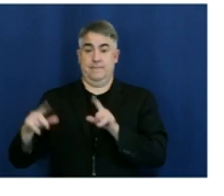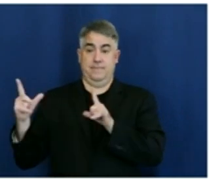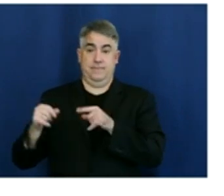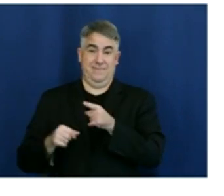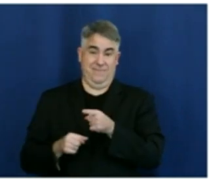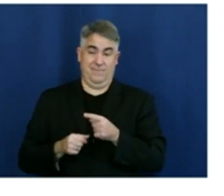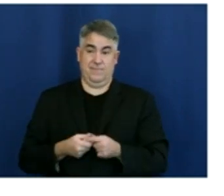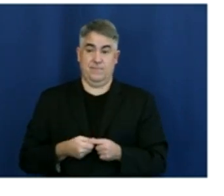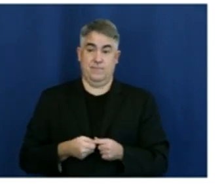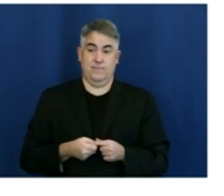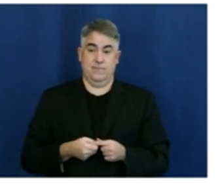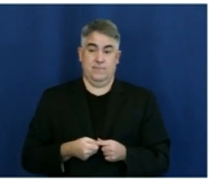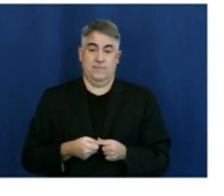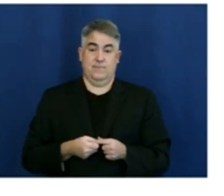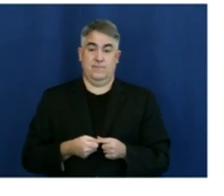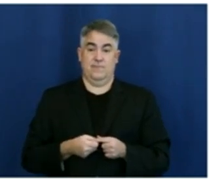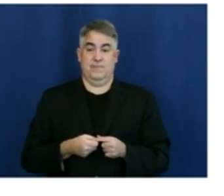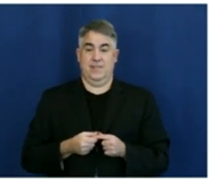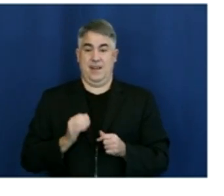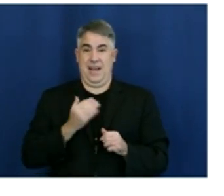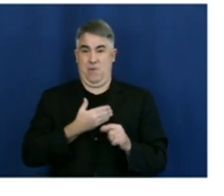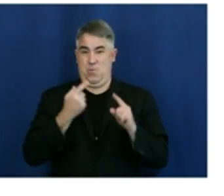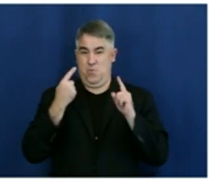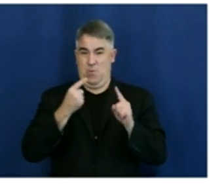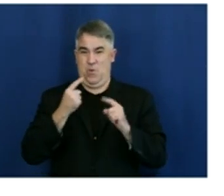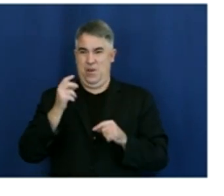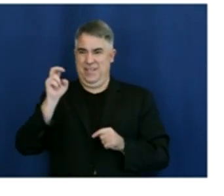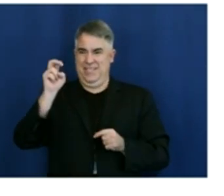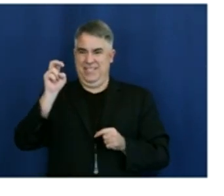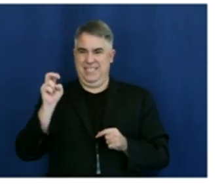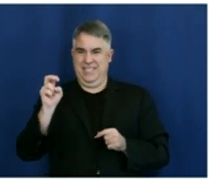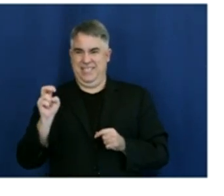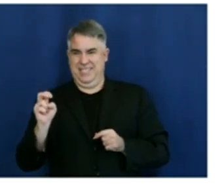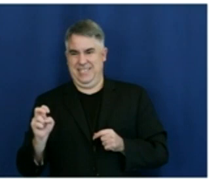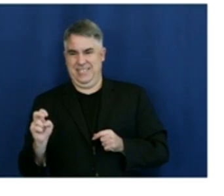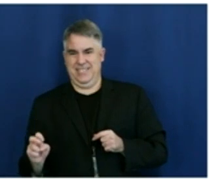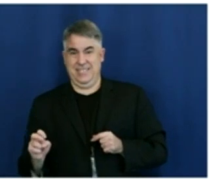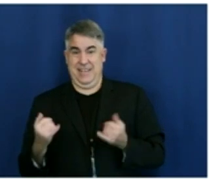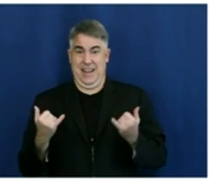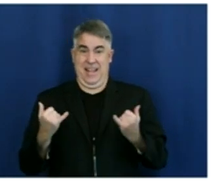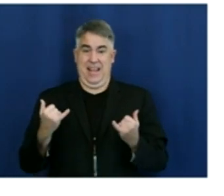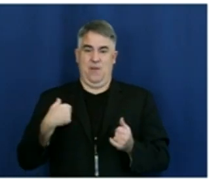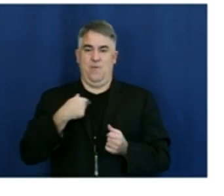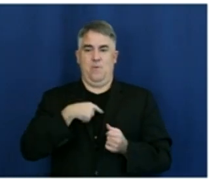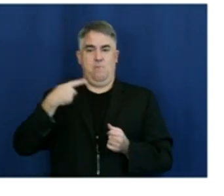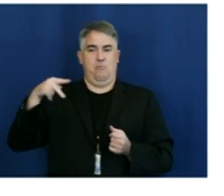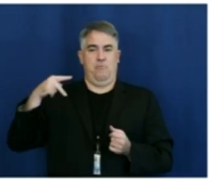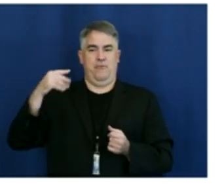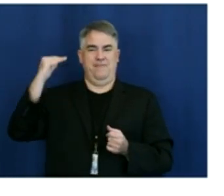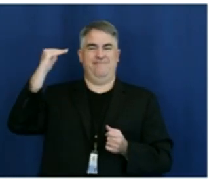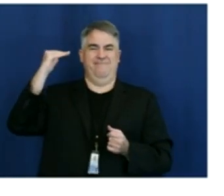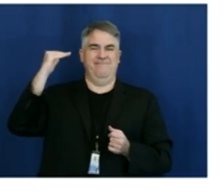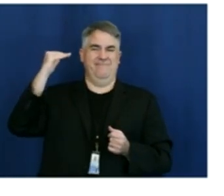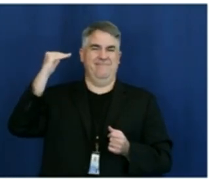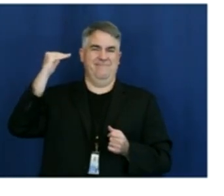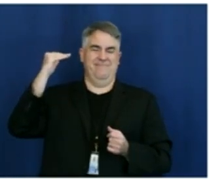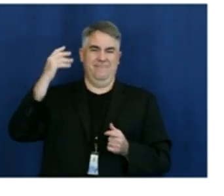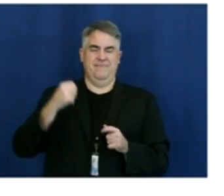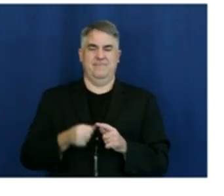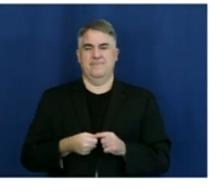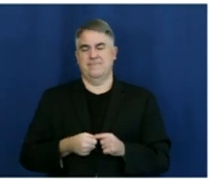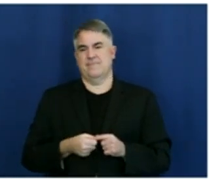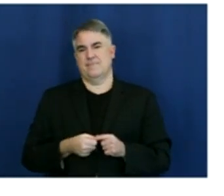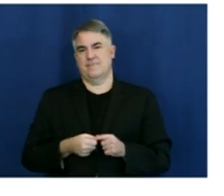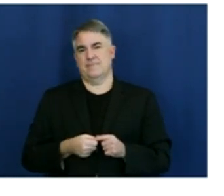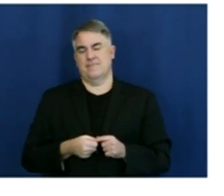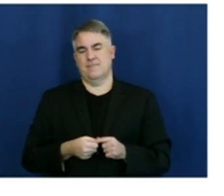both the unadjusted case rate and the adjusted case rate, uh, are both trending down. Uh, you can see our unadjusted case